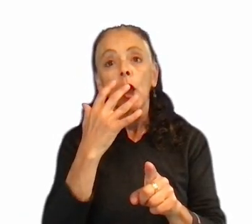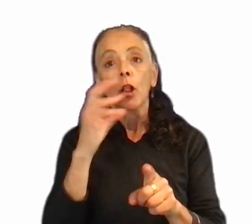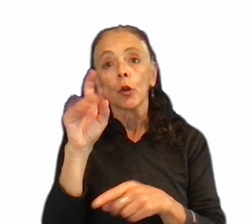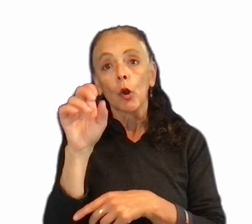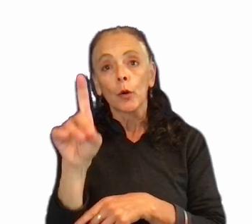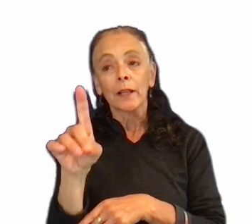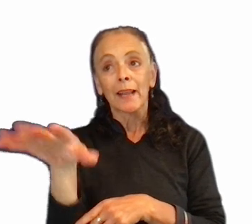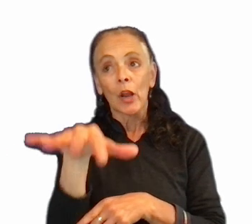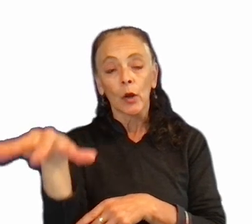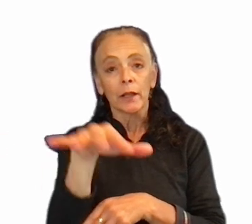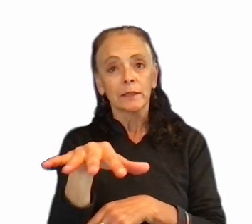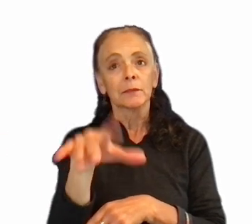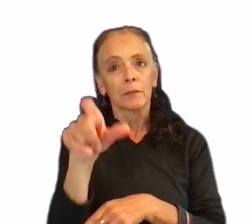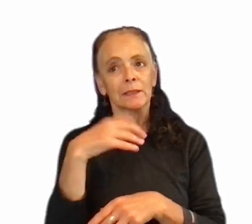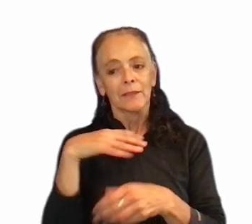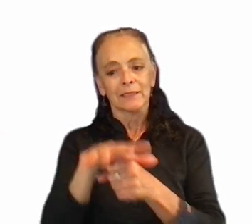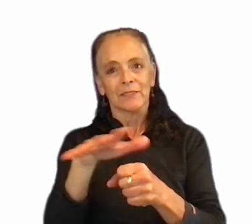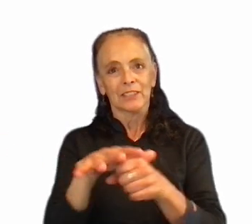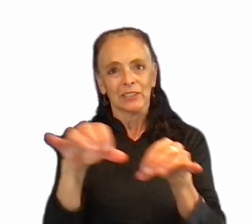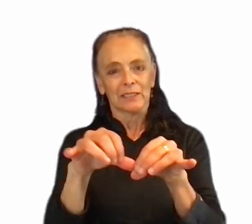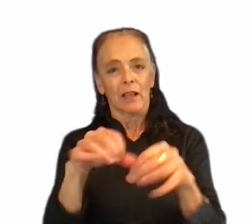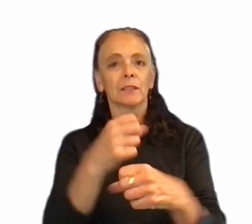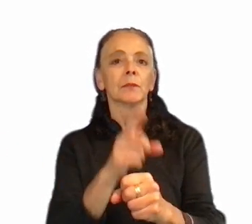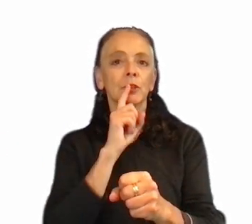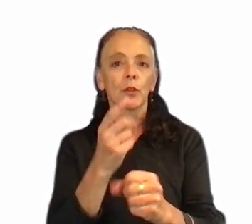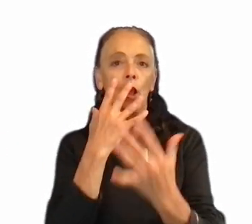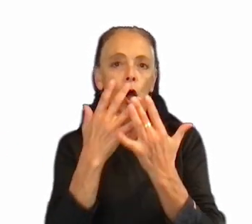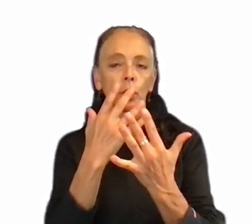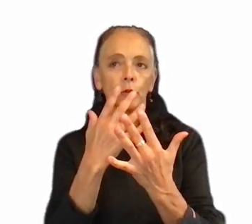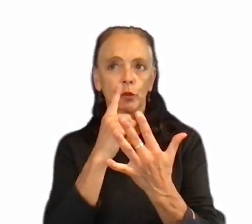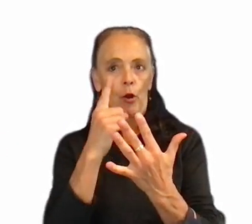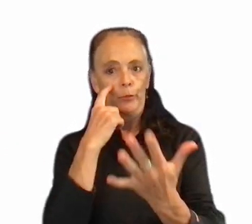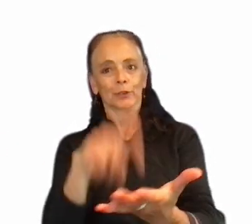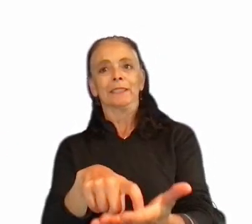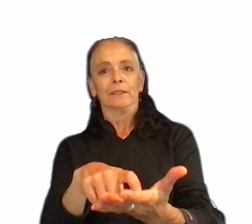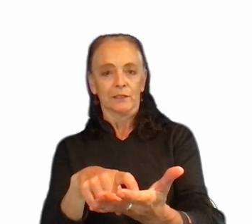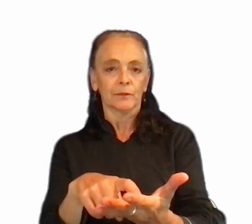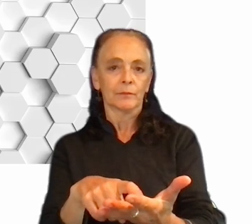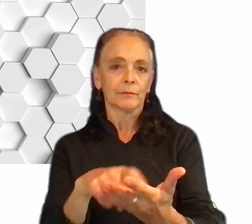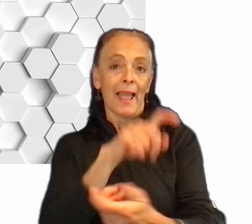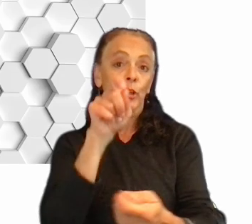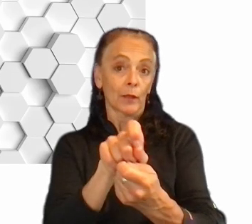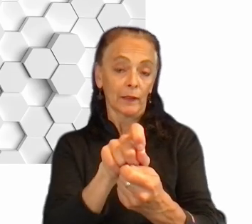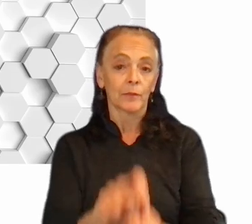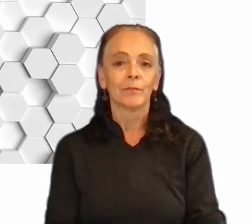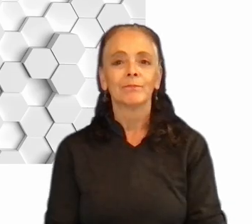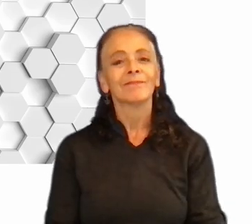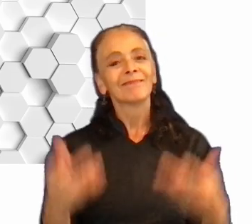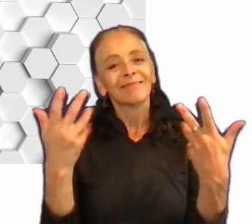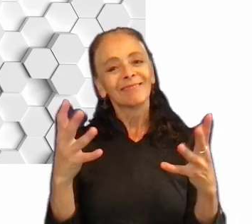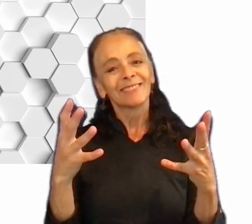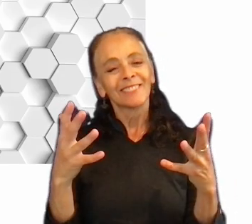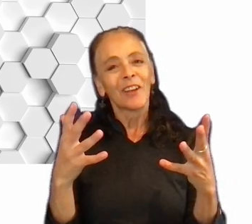need to have sufficient size to ensure that the colors can be perceived accurately. That's it from my